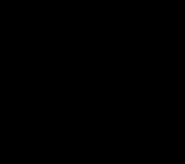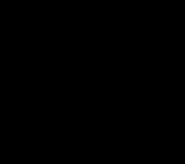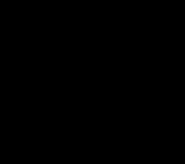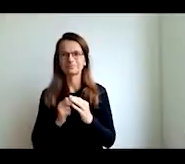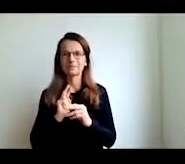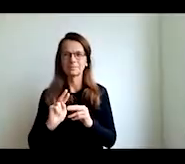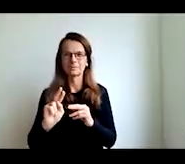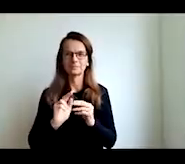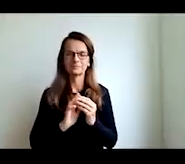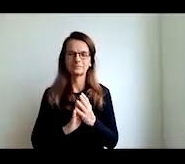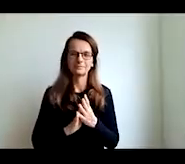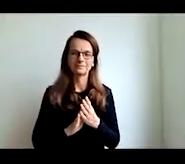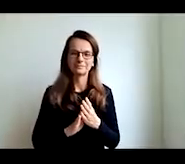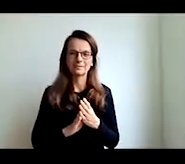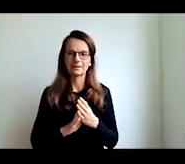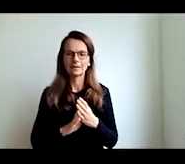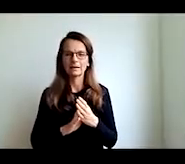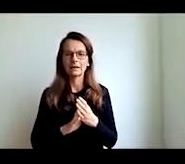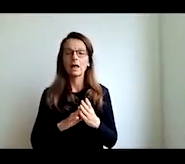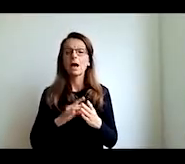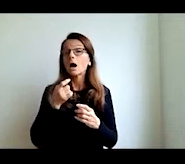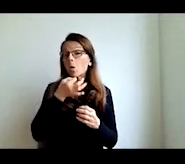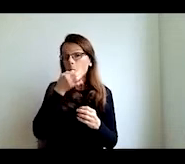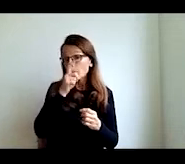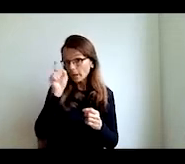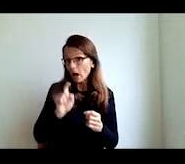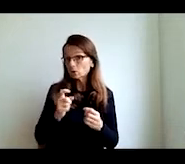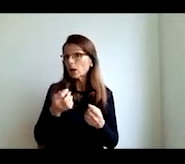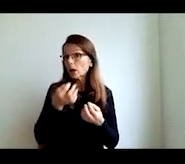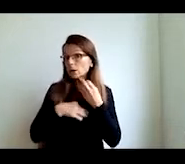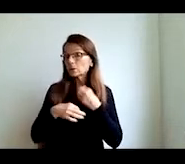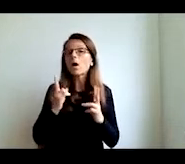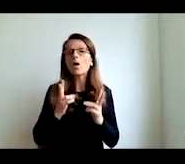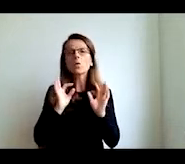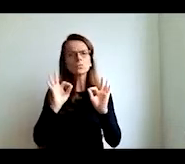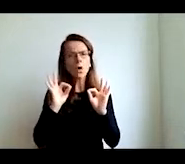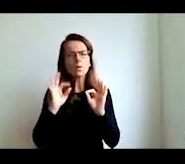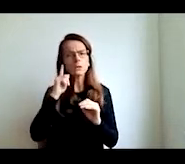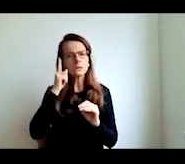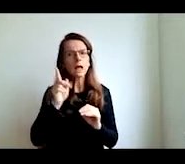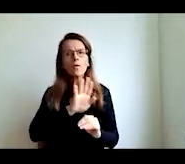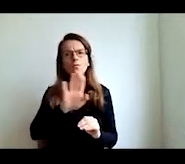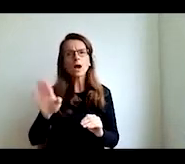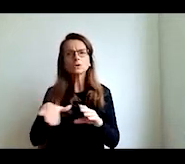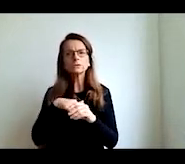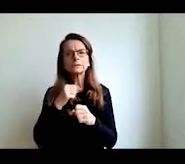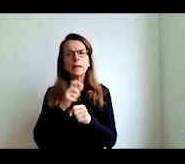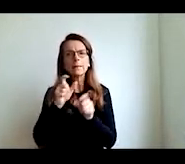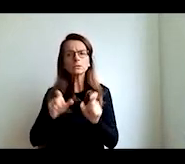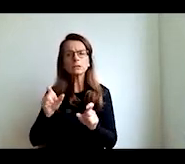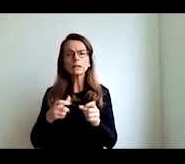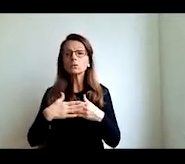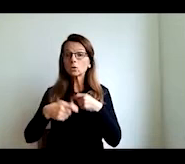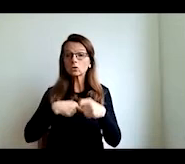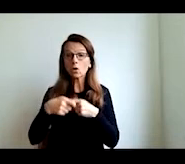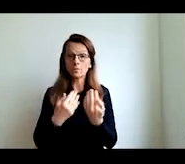instructions ask yourself how well your people can really collaborate the real obstacle to